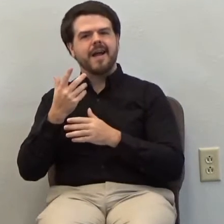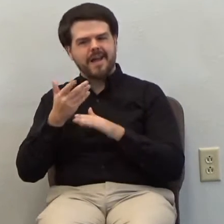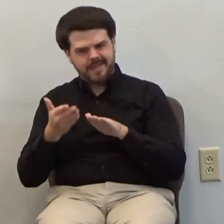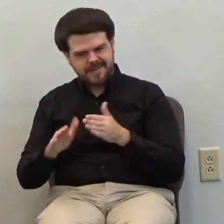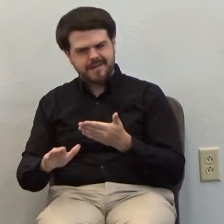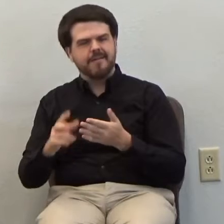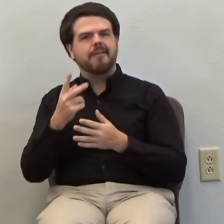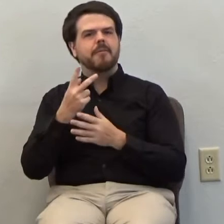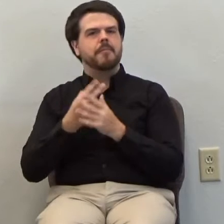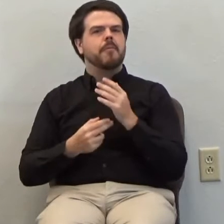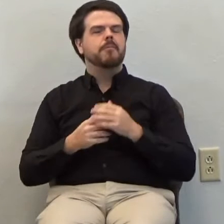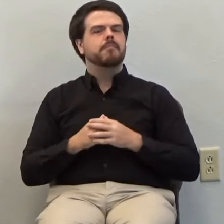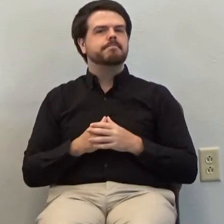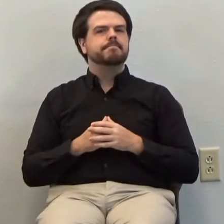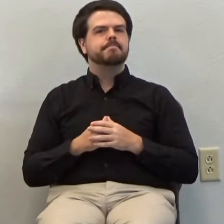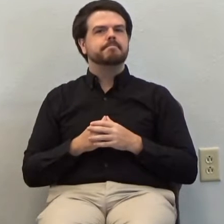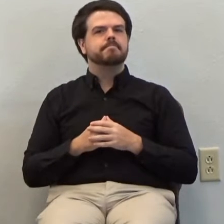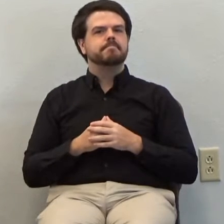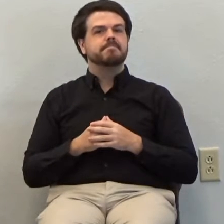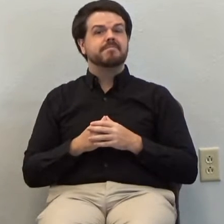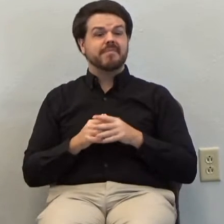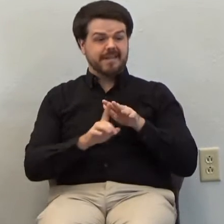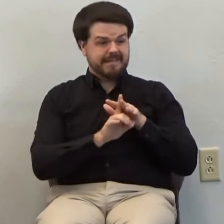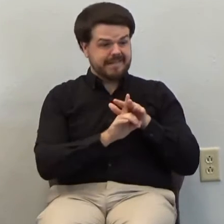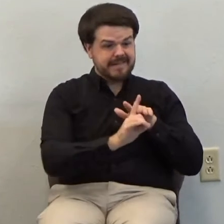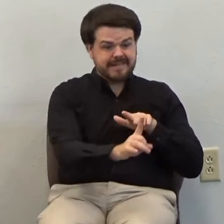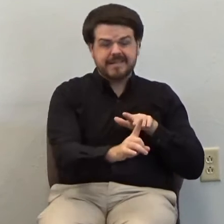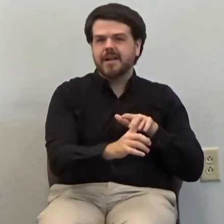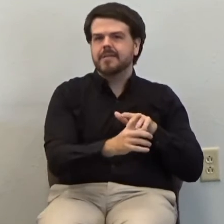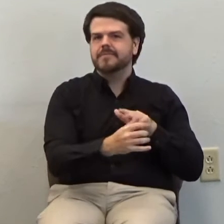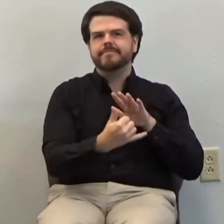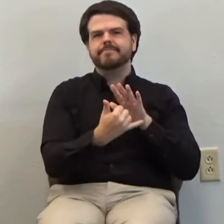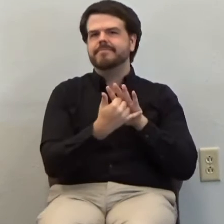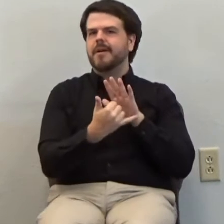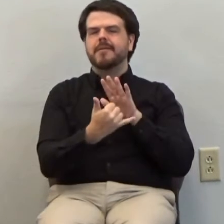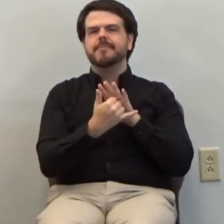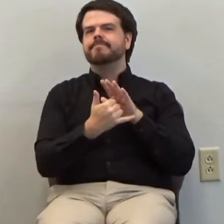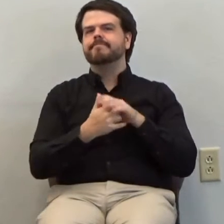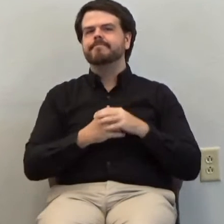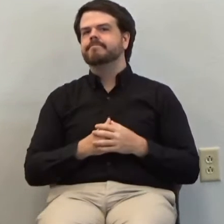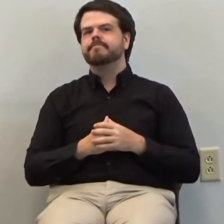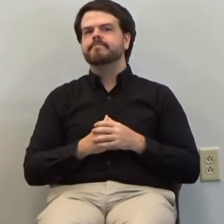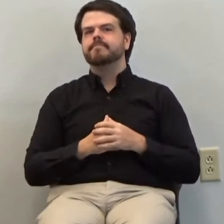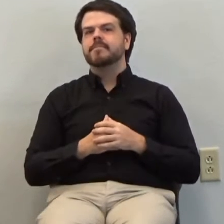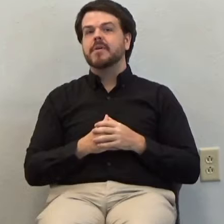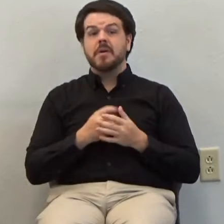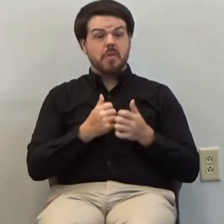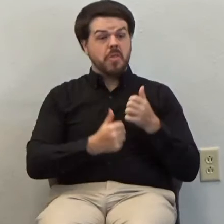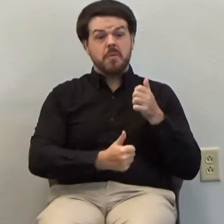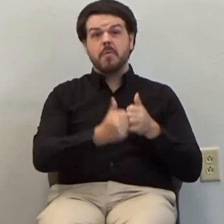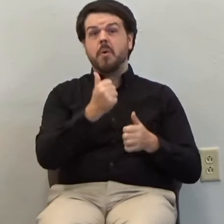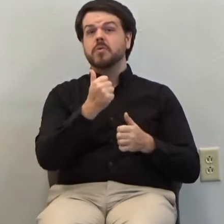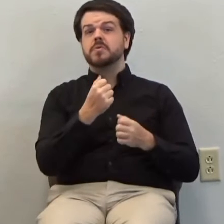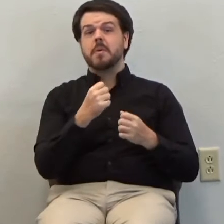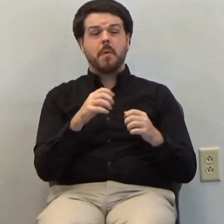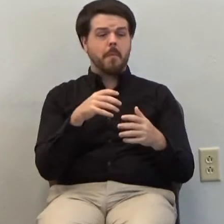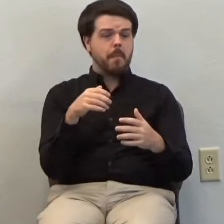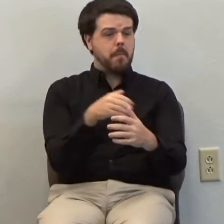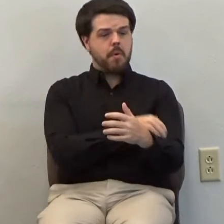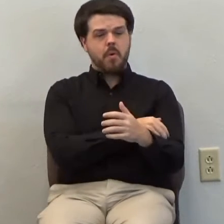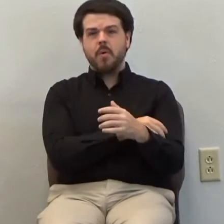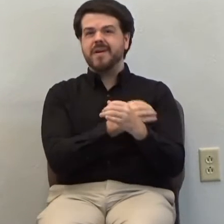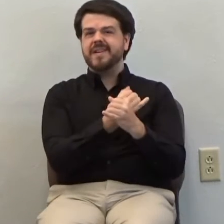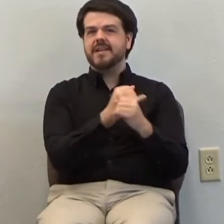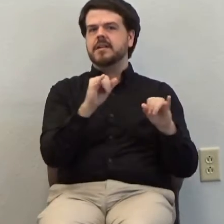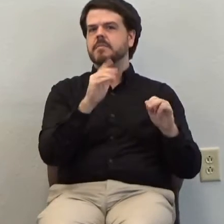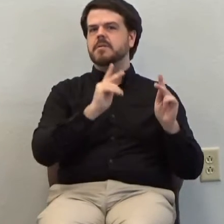There is no escape from the One who is the Lord of the dead and the living. Even the most powerful and independent people on earth